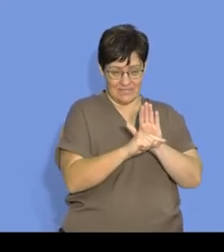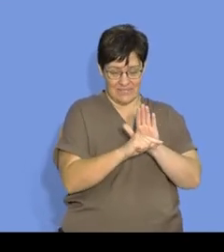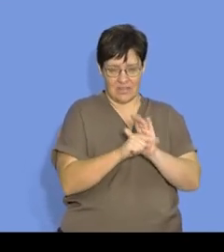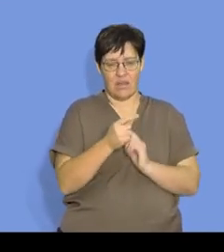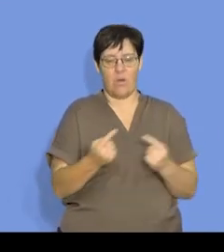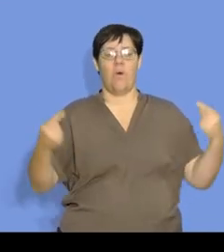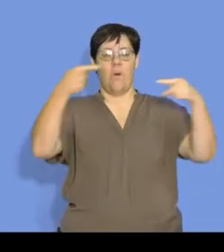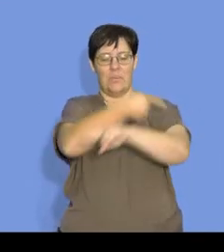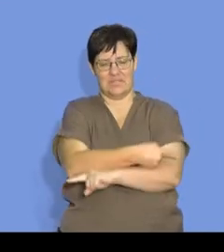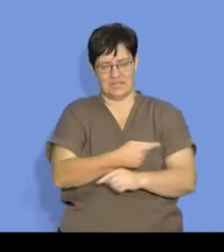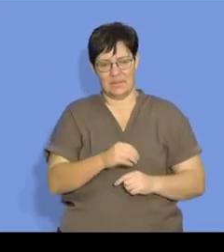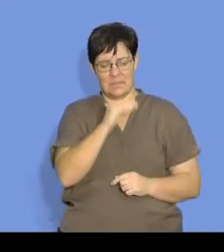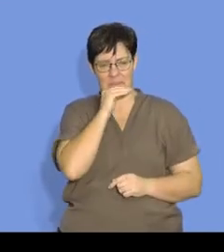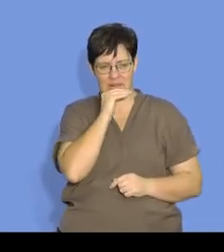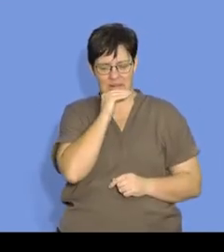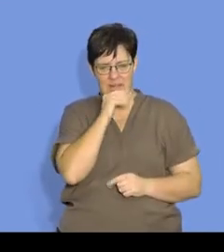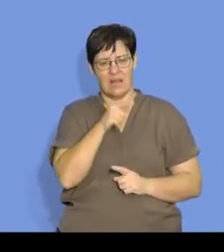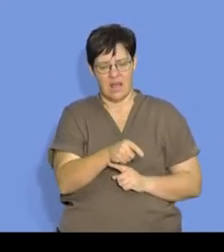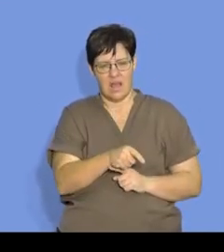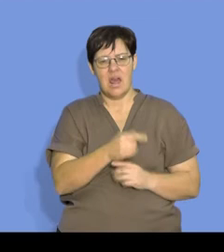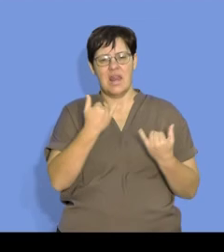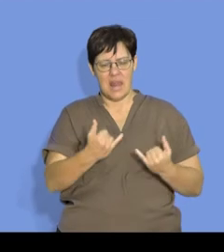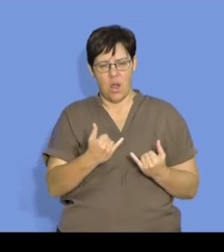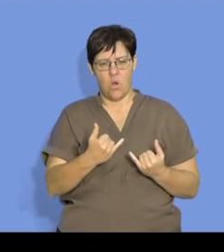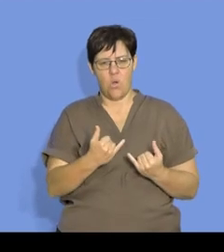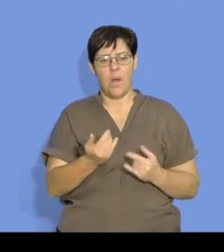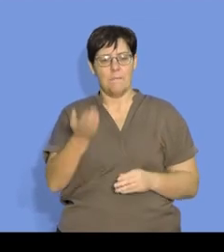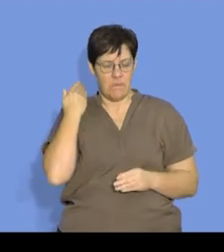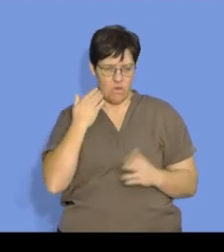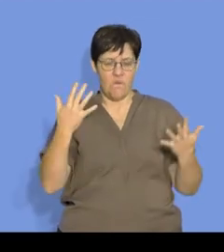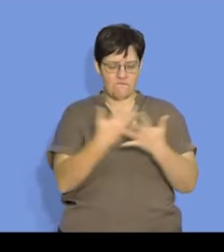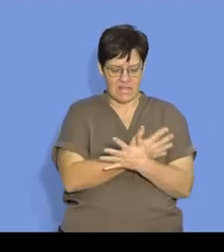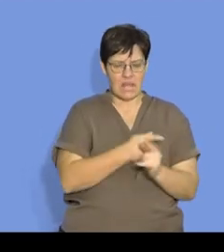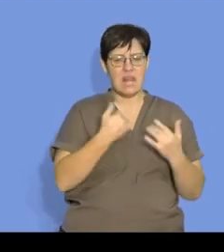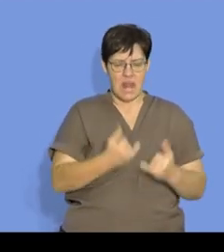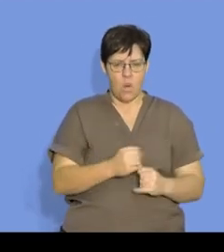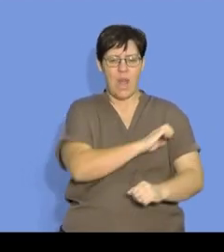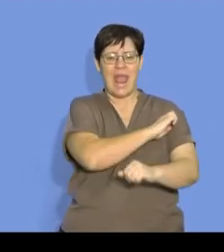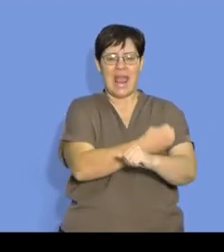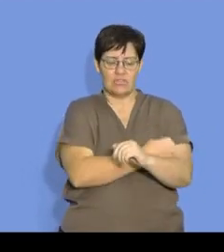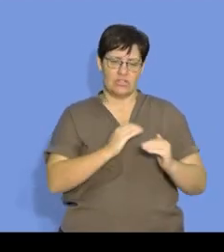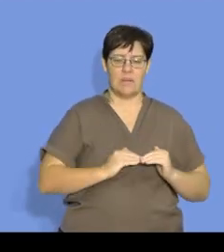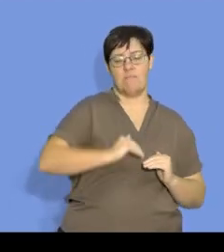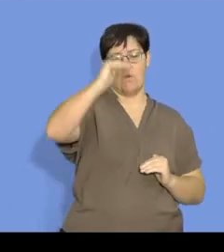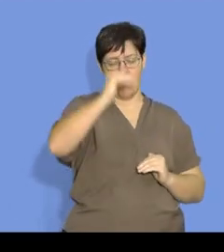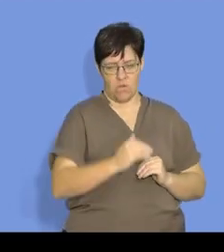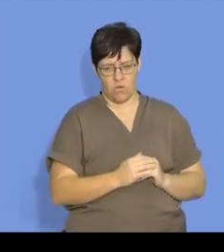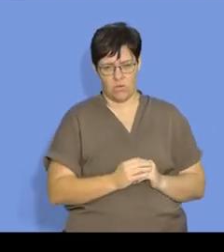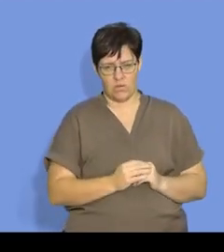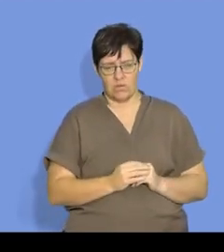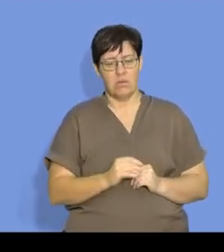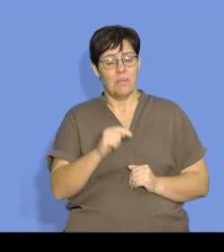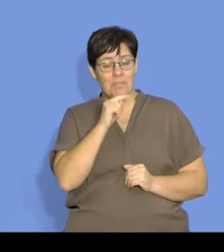Negative catalyst does the opposite, meaning it increases the activation energy, and when it does that,